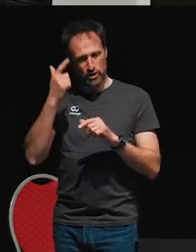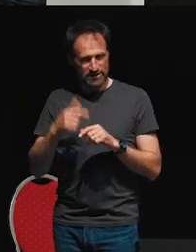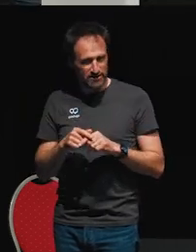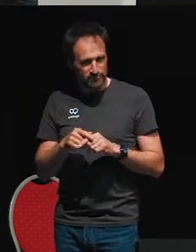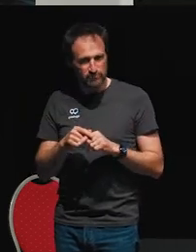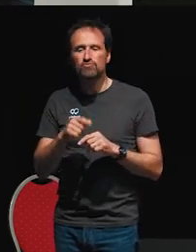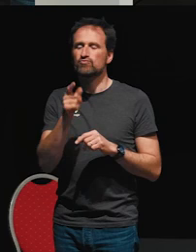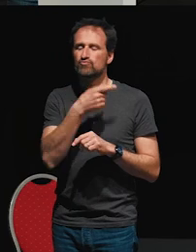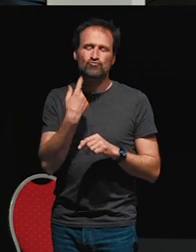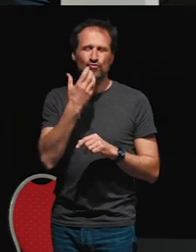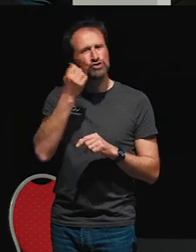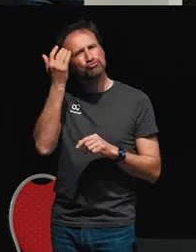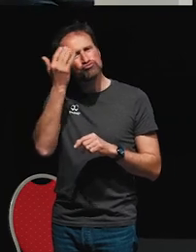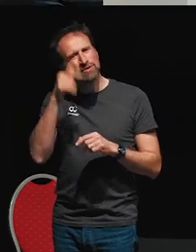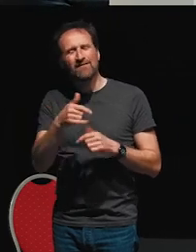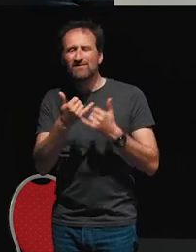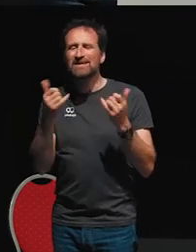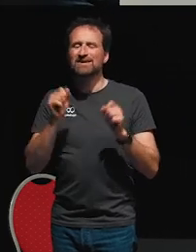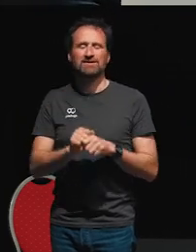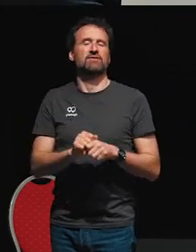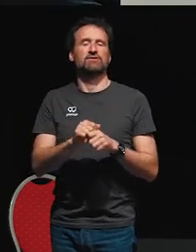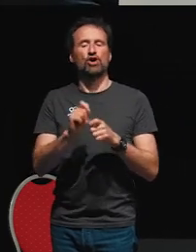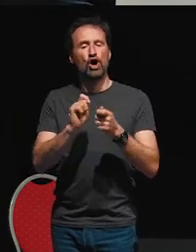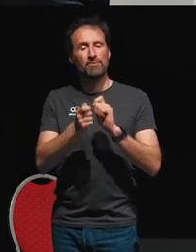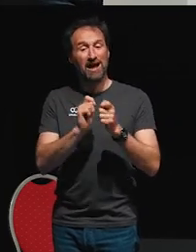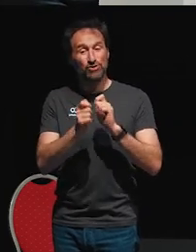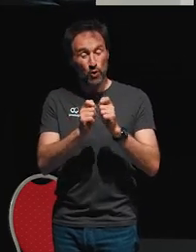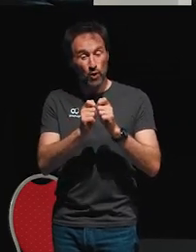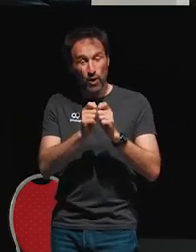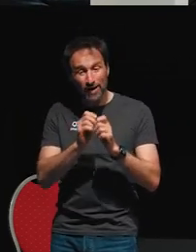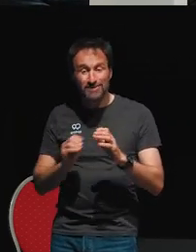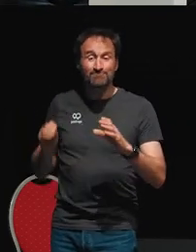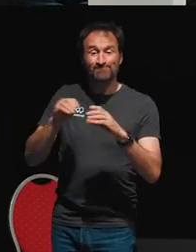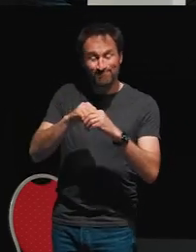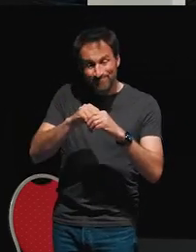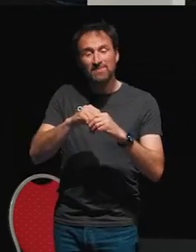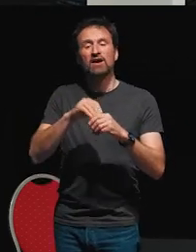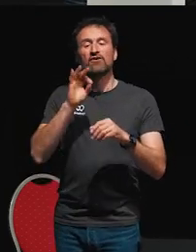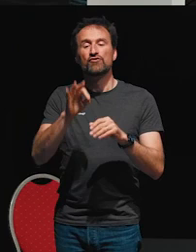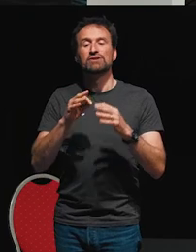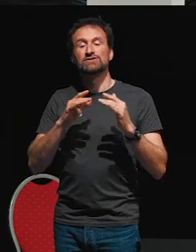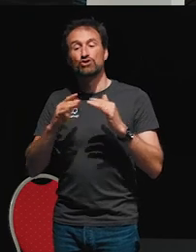here is we want to think about how we apply operators to streams to create the results we want.